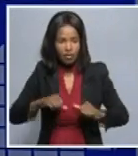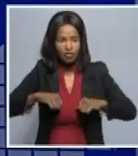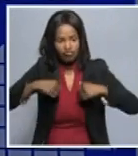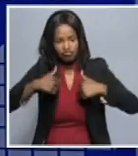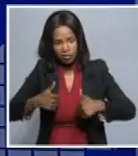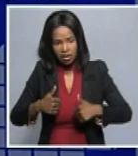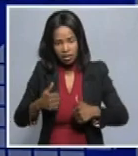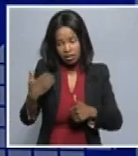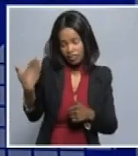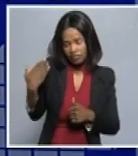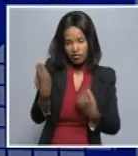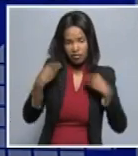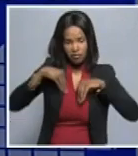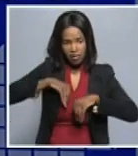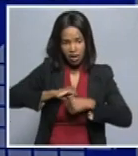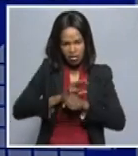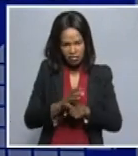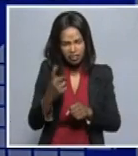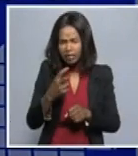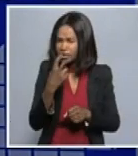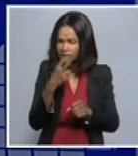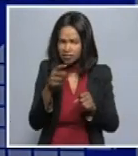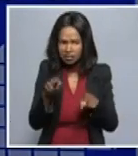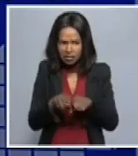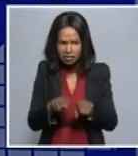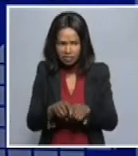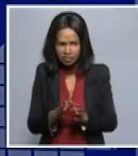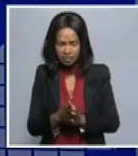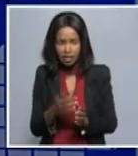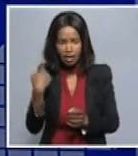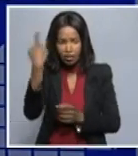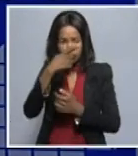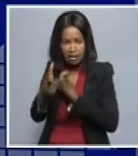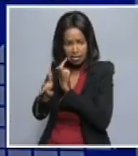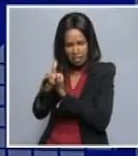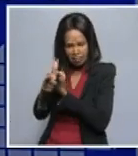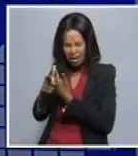positive for COVID-19 and he says he's doing very well and as you've seen in the video, he is doing very well.